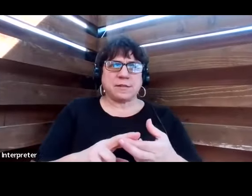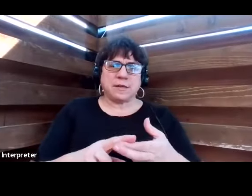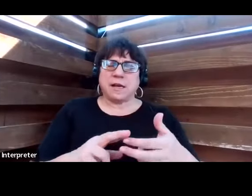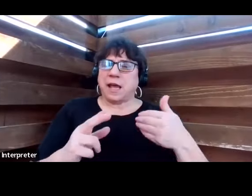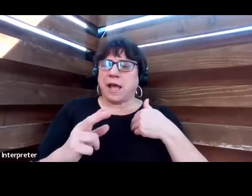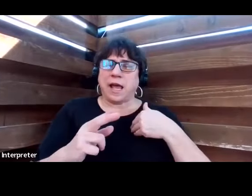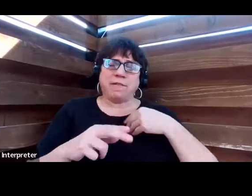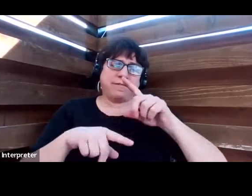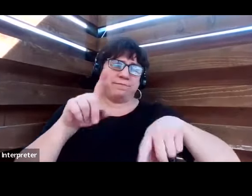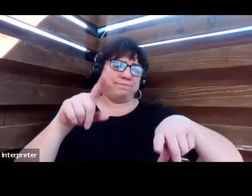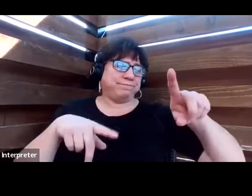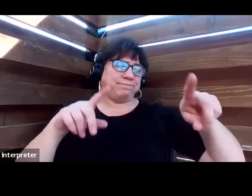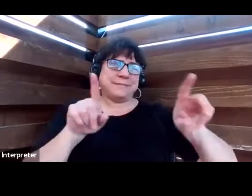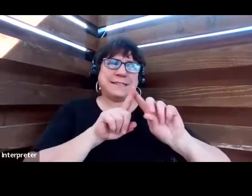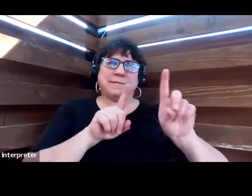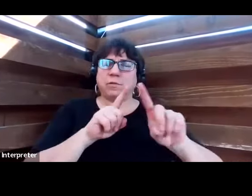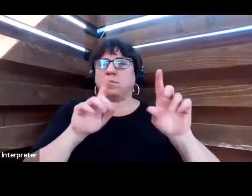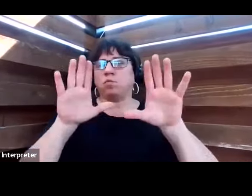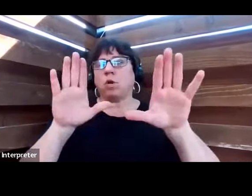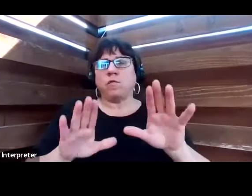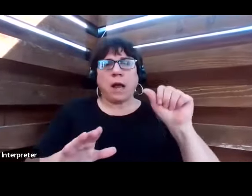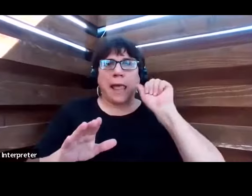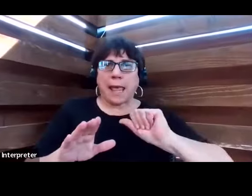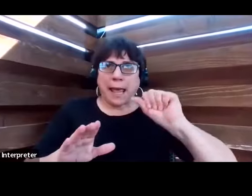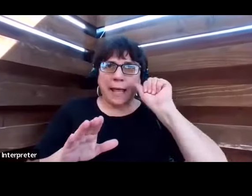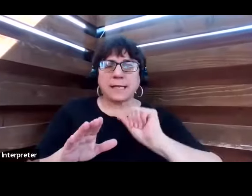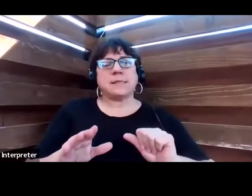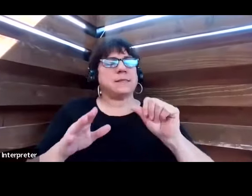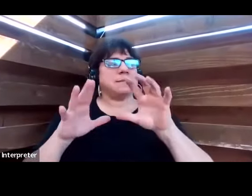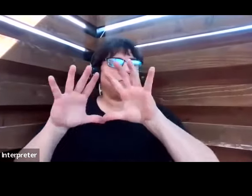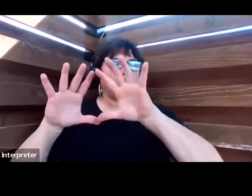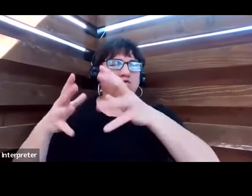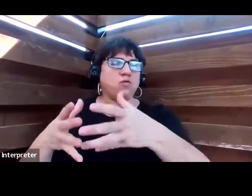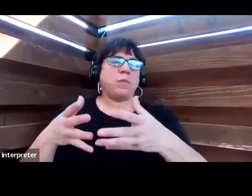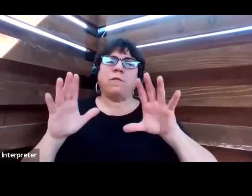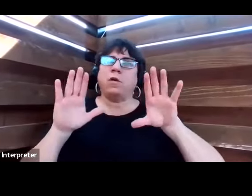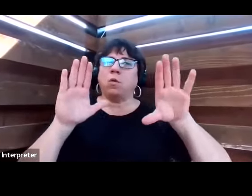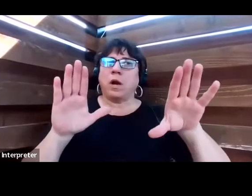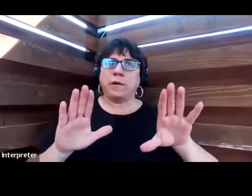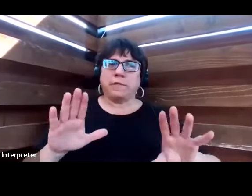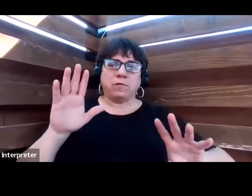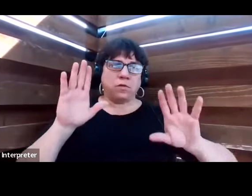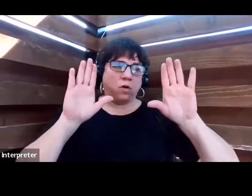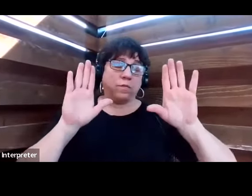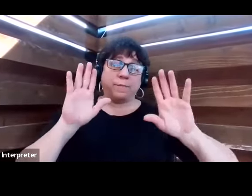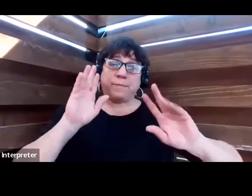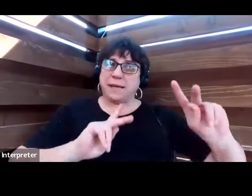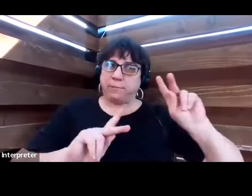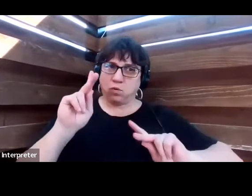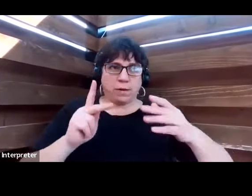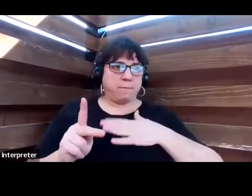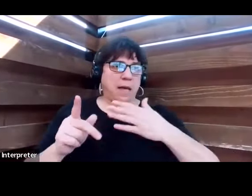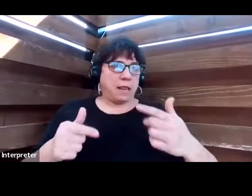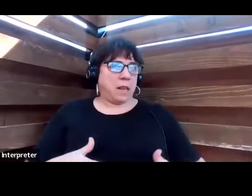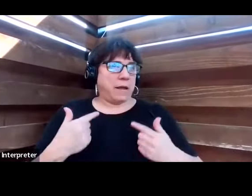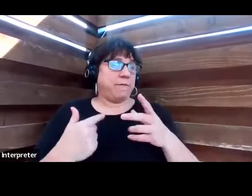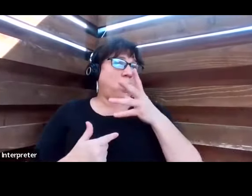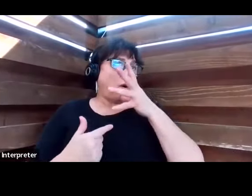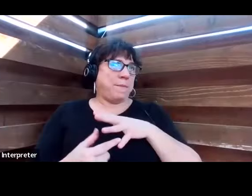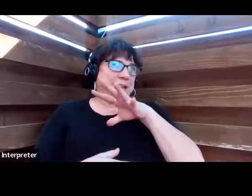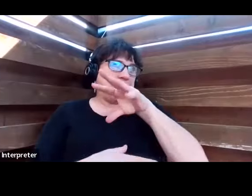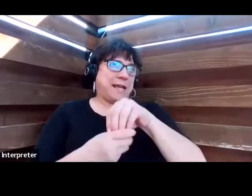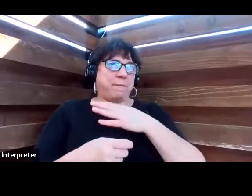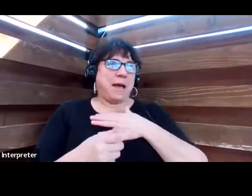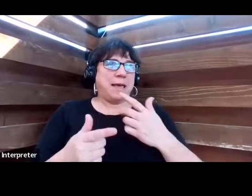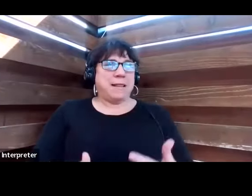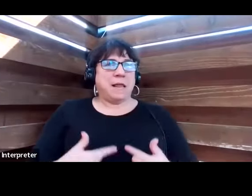of wonderful aunts. I had a cadre of awesome people who were in my life, women who were in my life